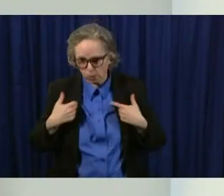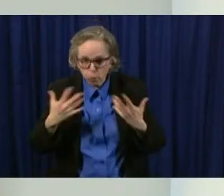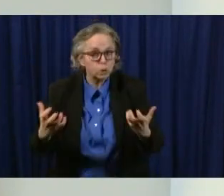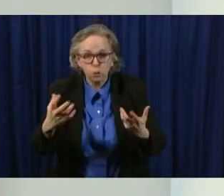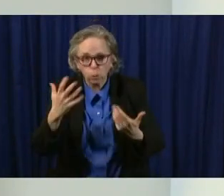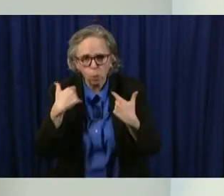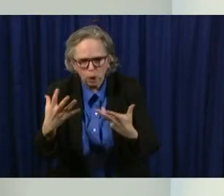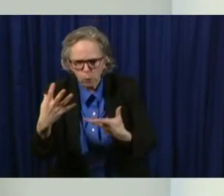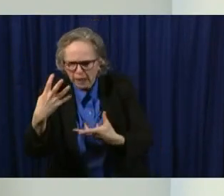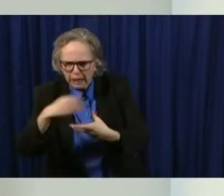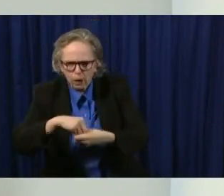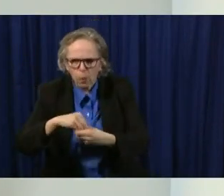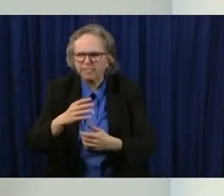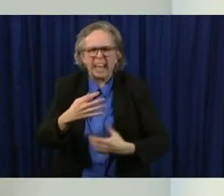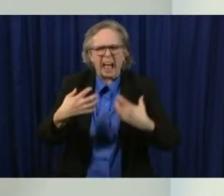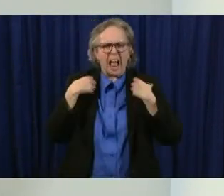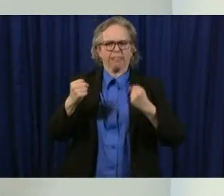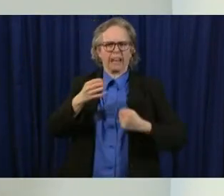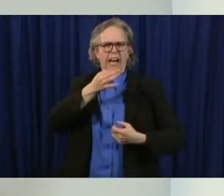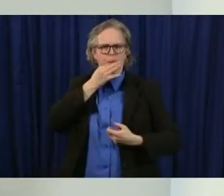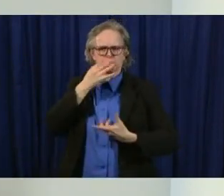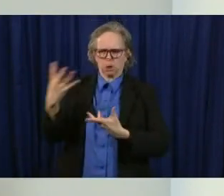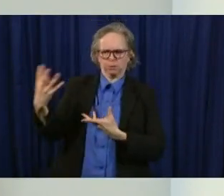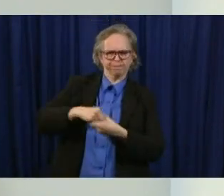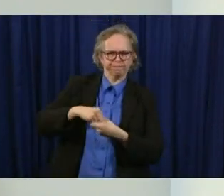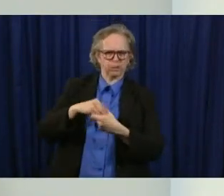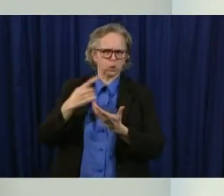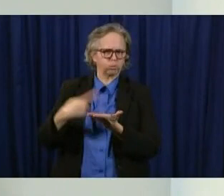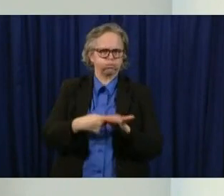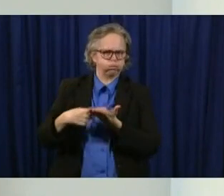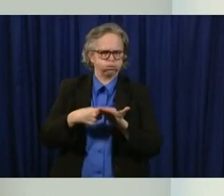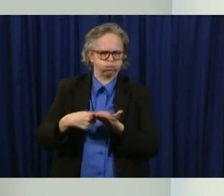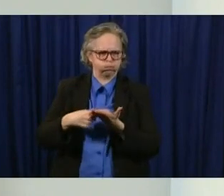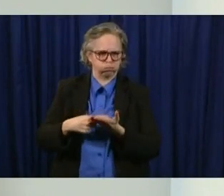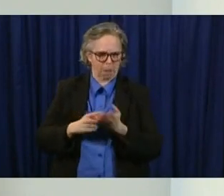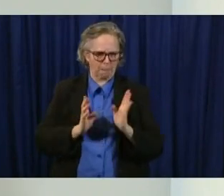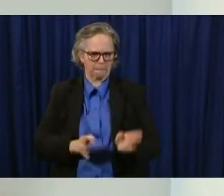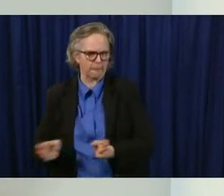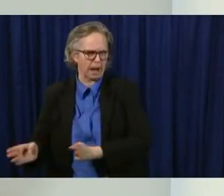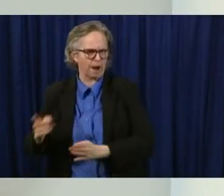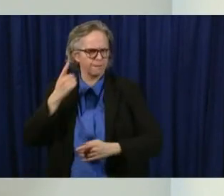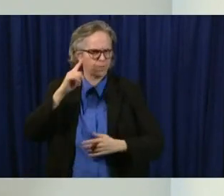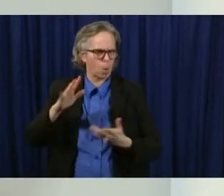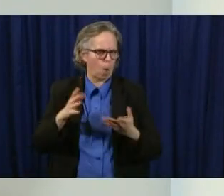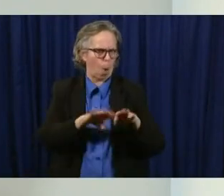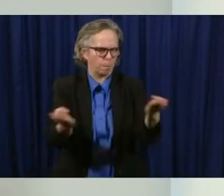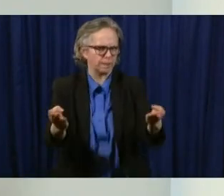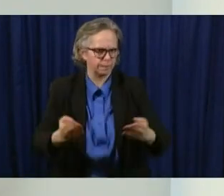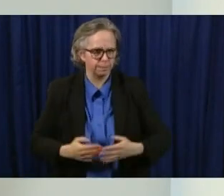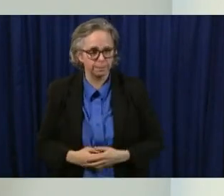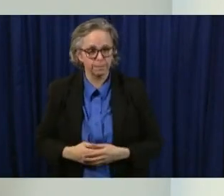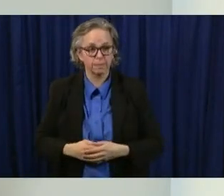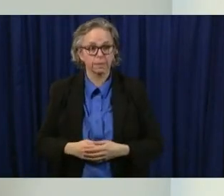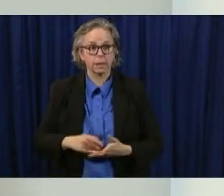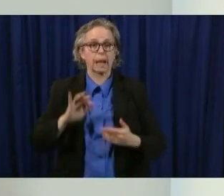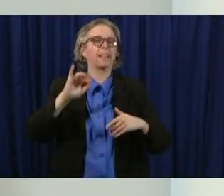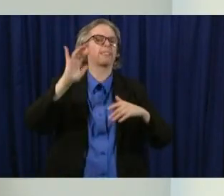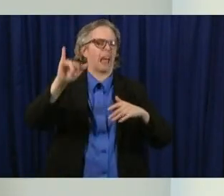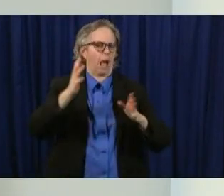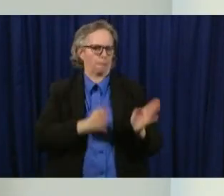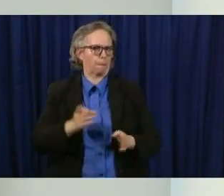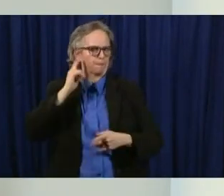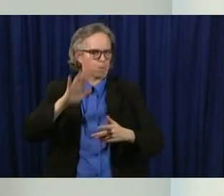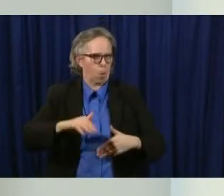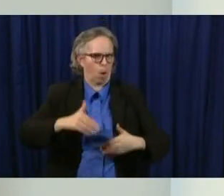data and other factors that go into these decisions that say that that we want to move forward with this next phase that we're ready to go